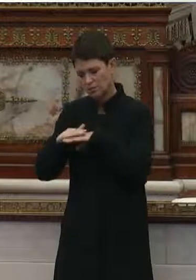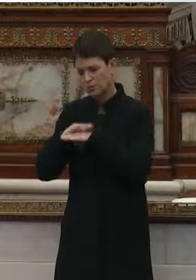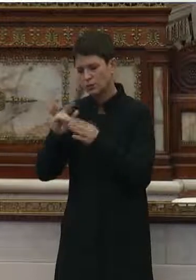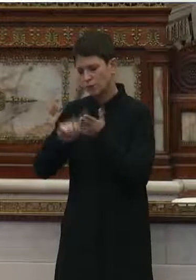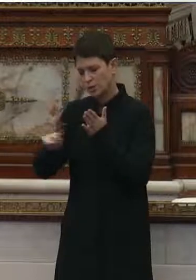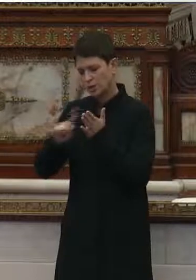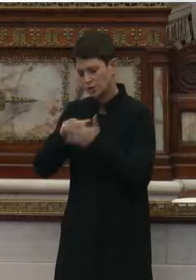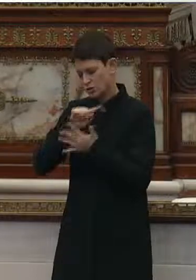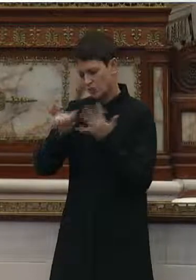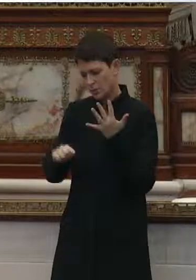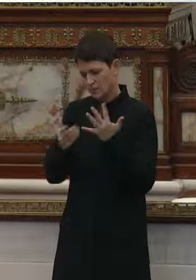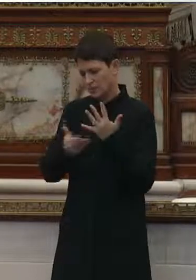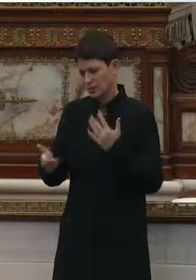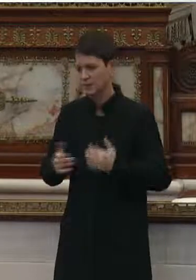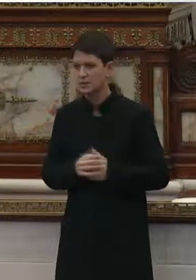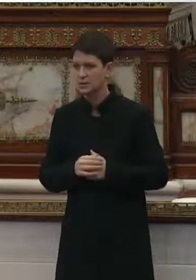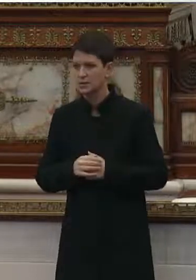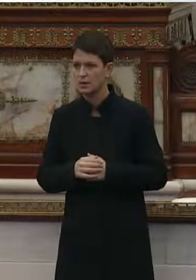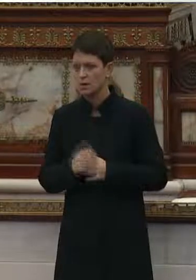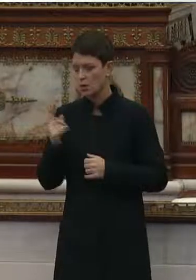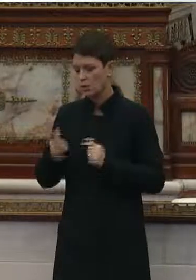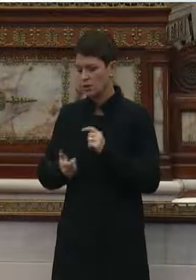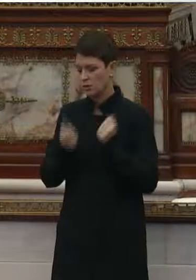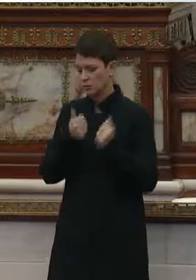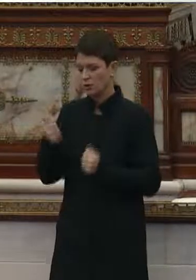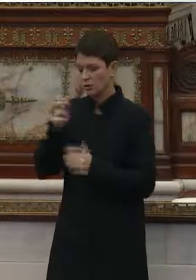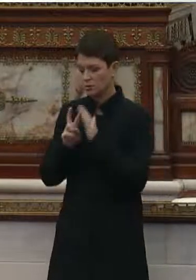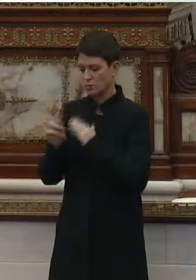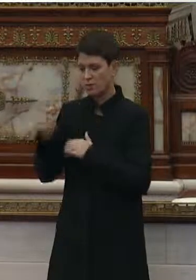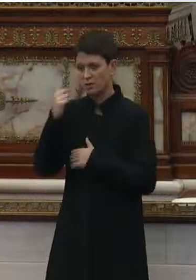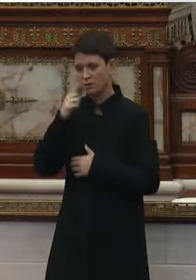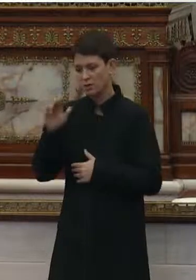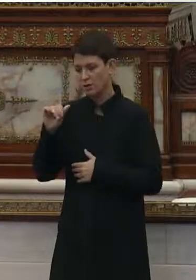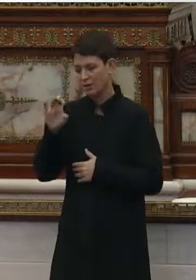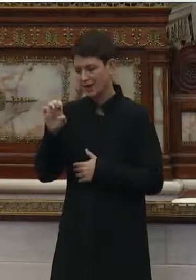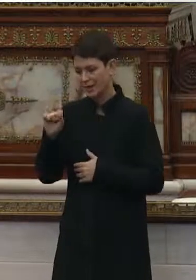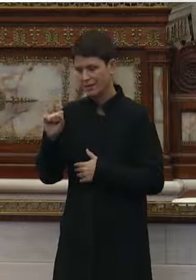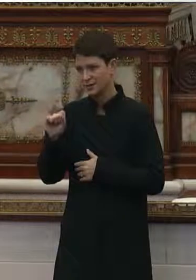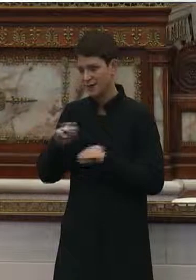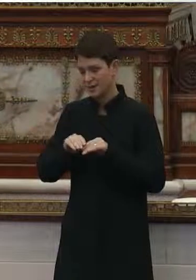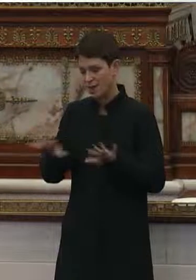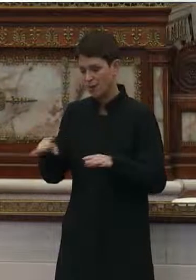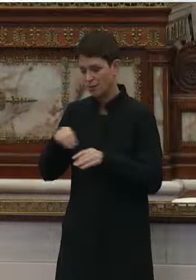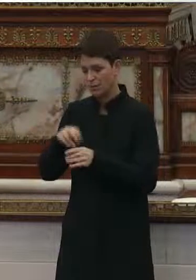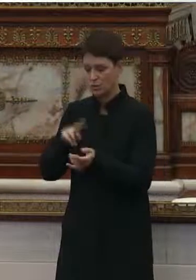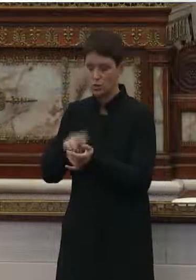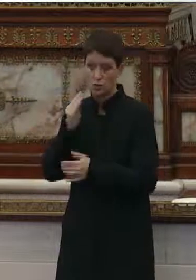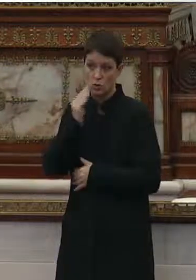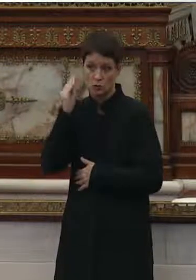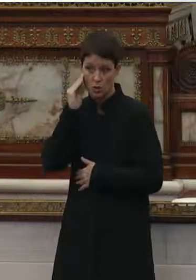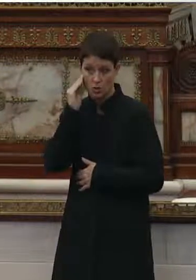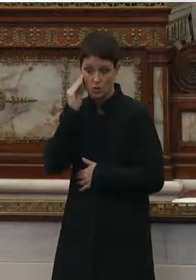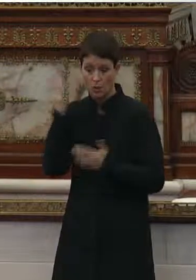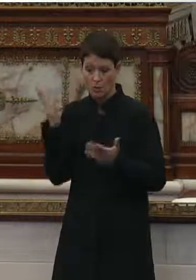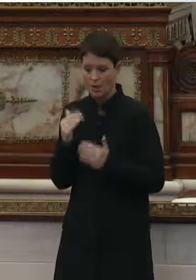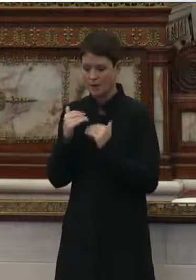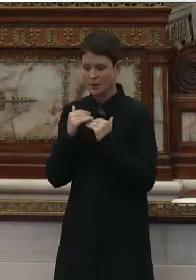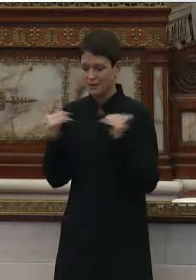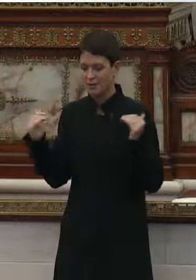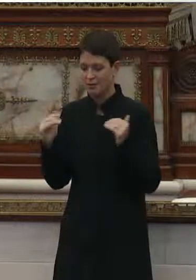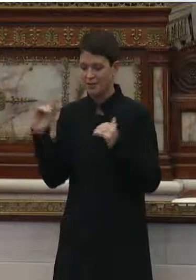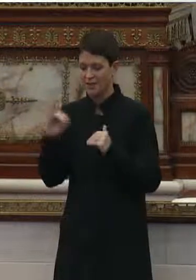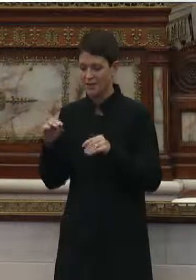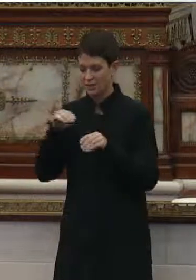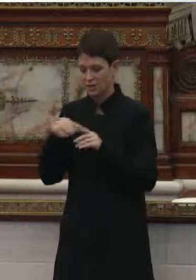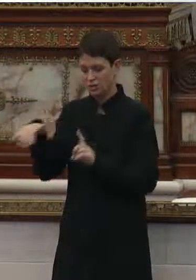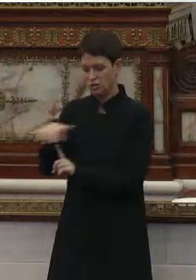all of these things. That one of the strongest predictors of cases and outbreaks in nursing homes was the level of infection